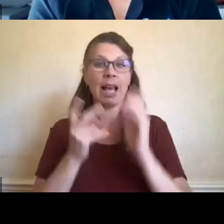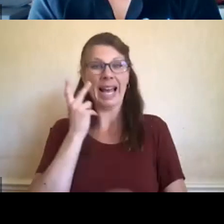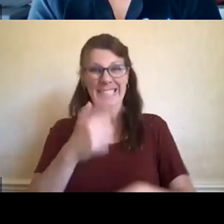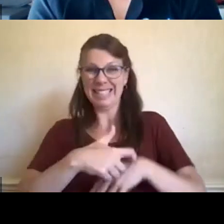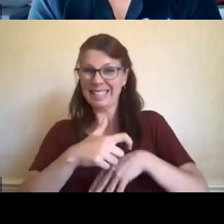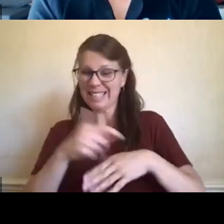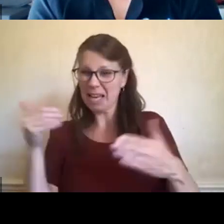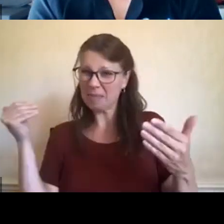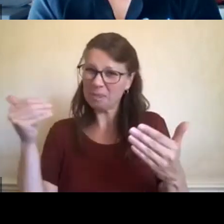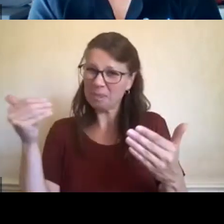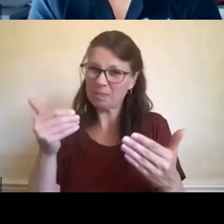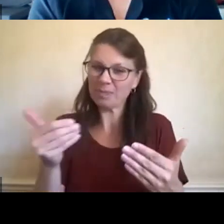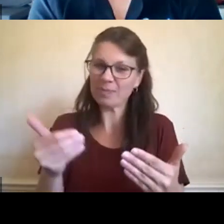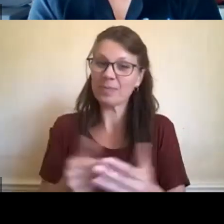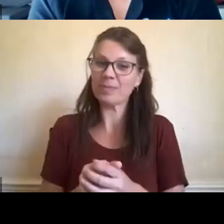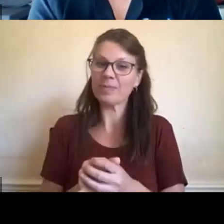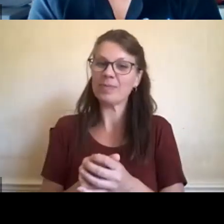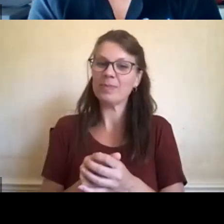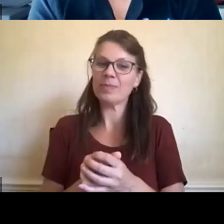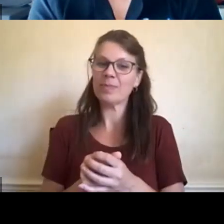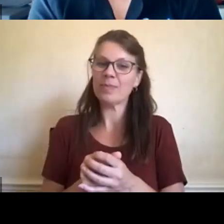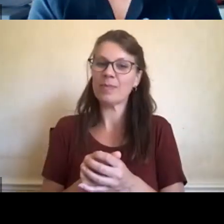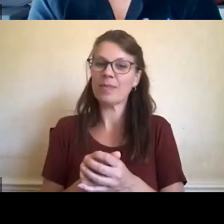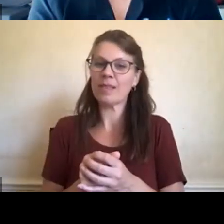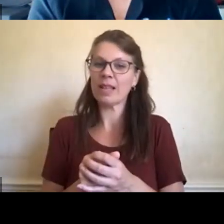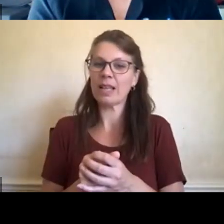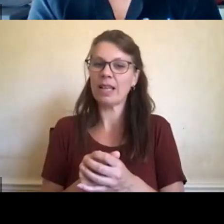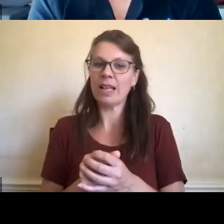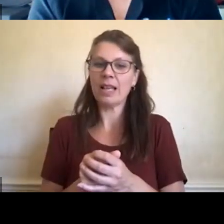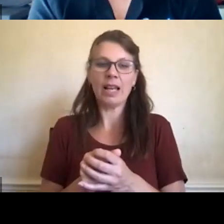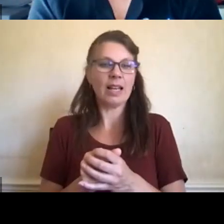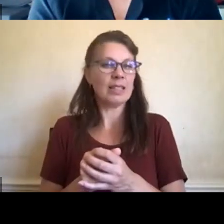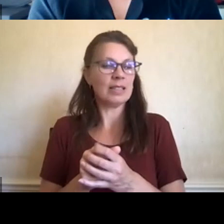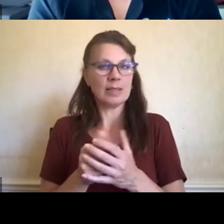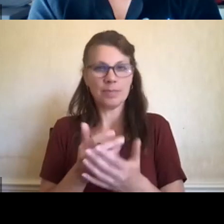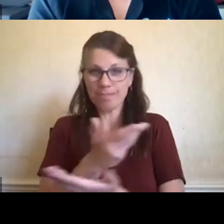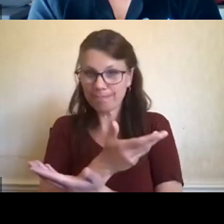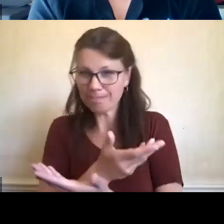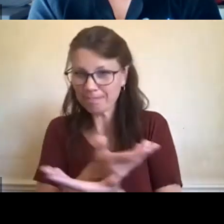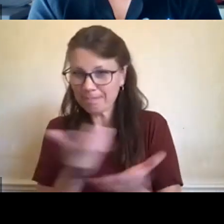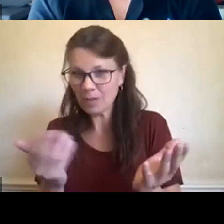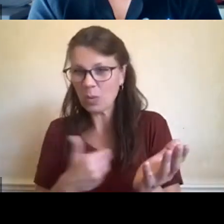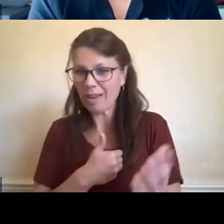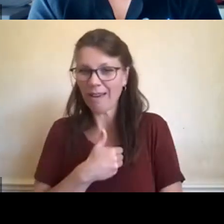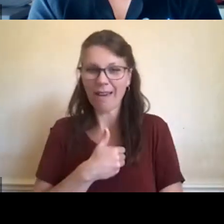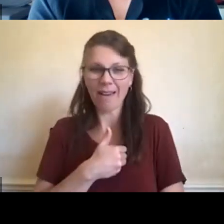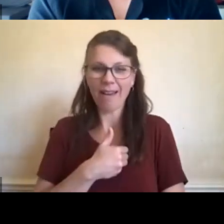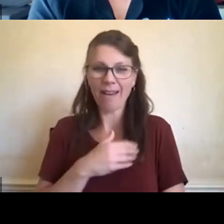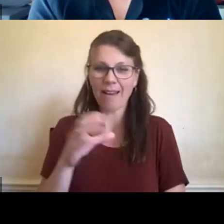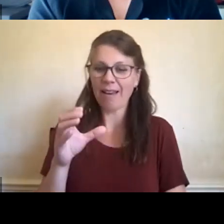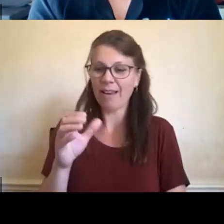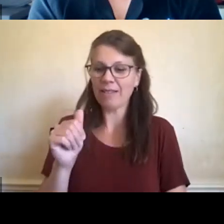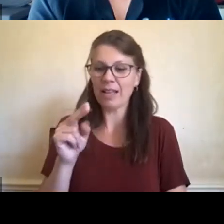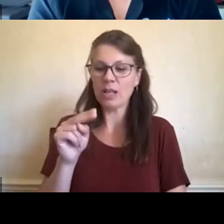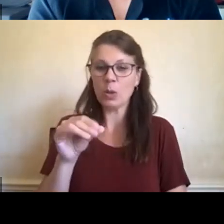together. And, uh, I wanted to give, uh, everyone like we got, can you say 30